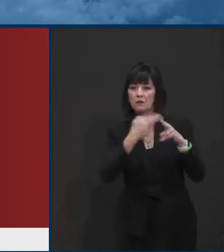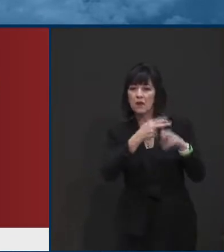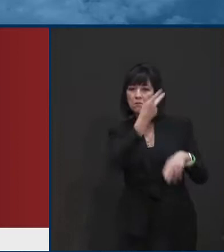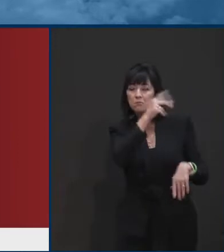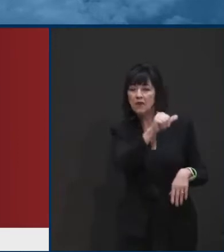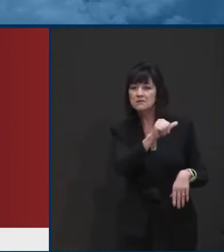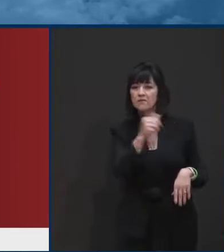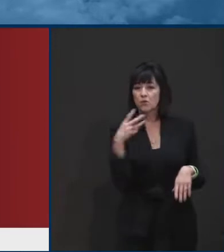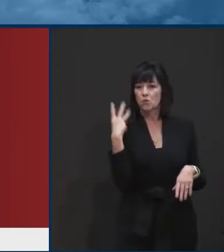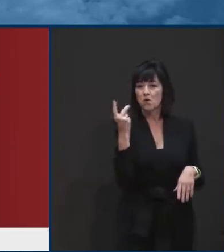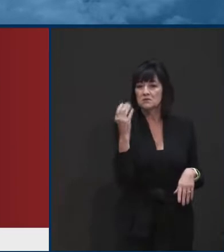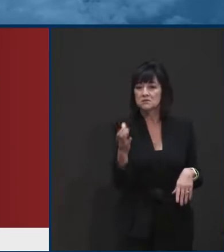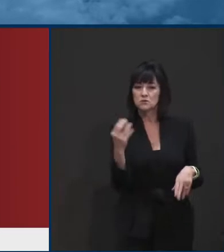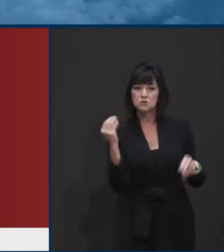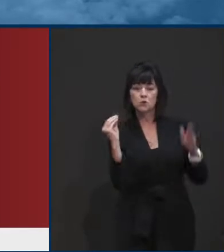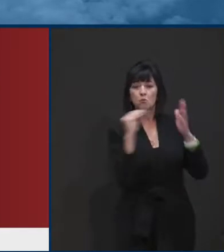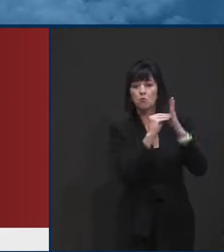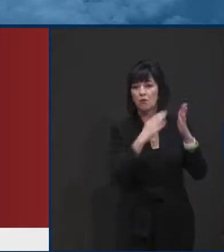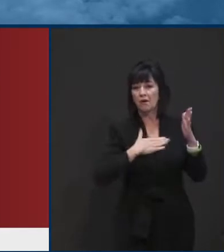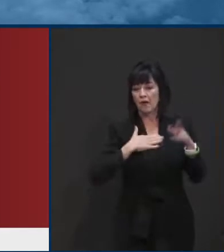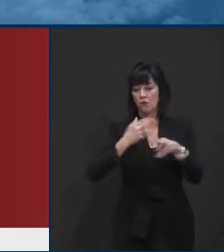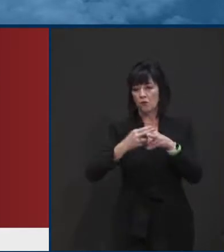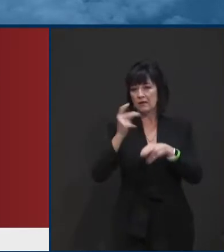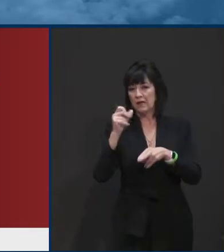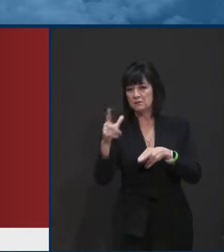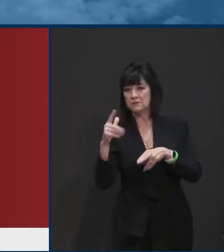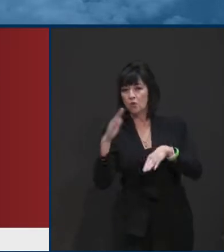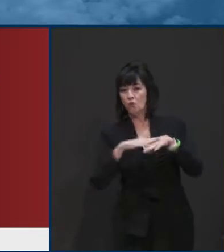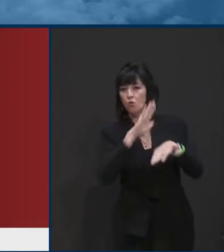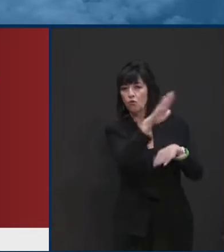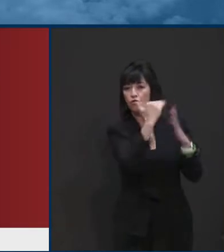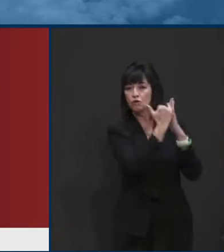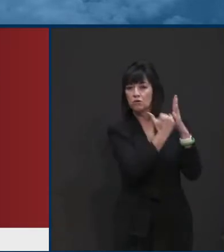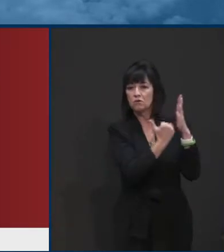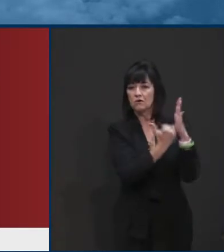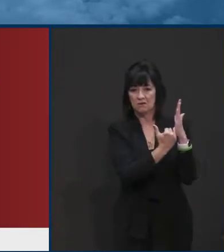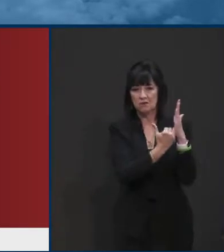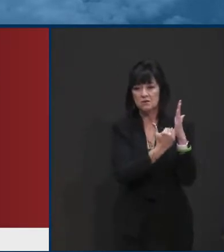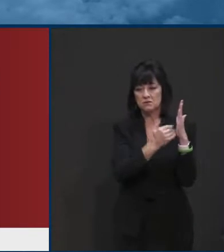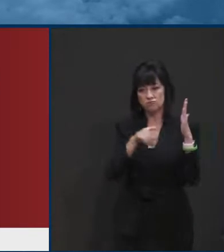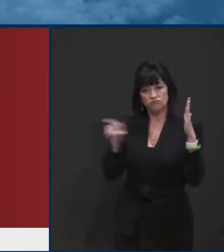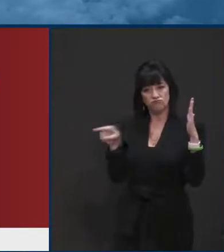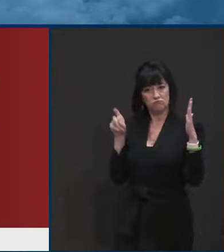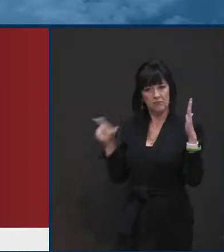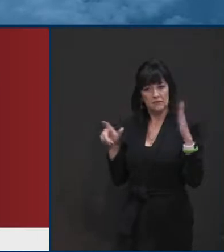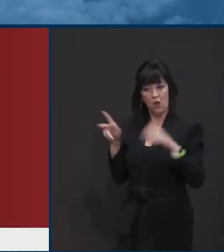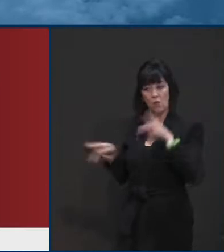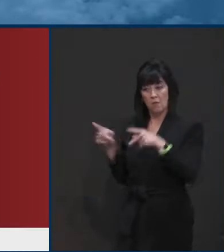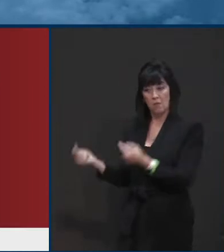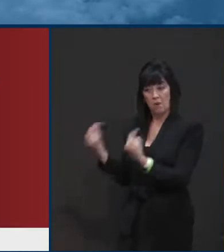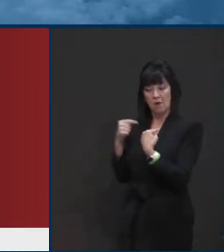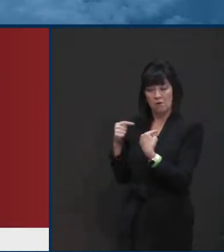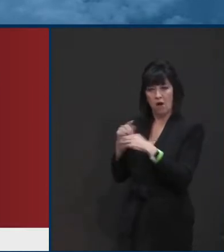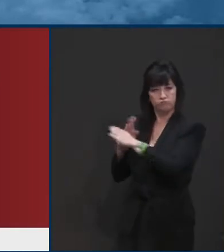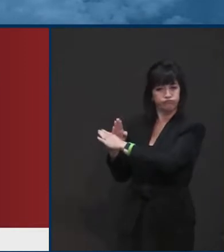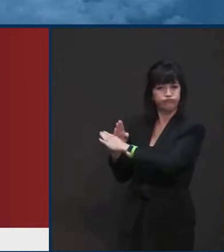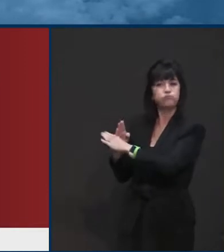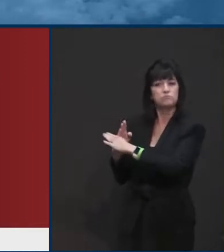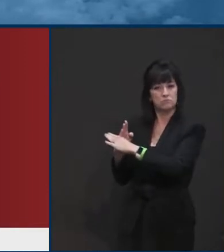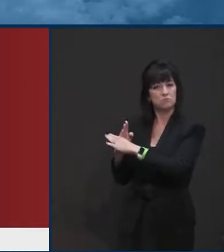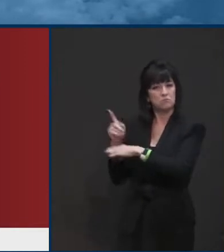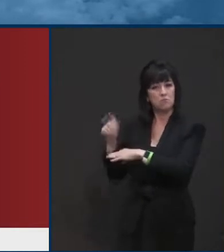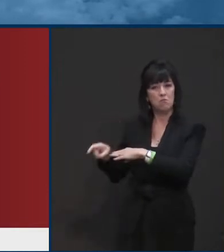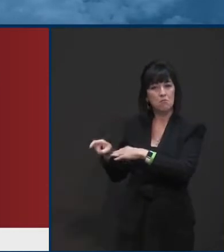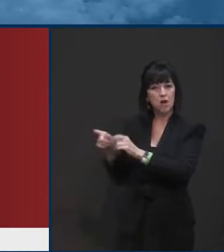Washington DC, our new positive cases then were in the 90 to